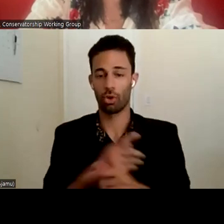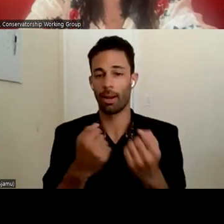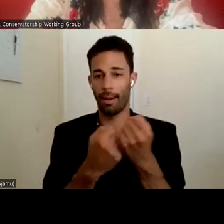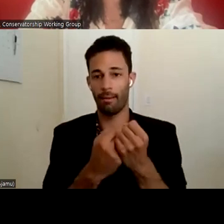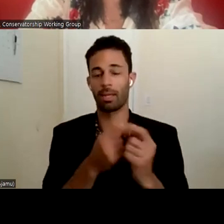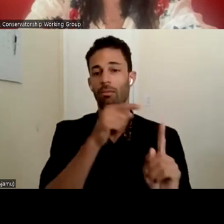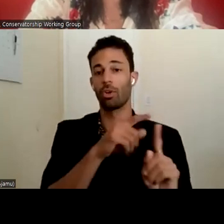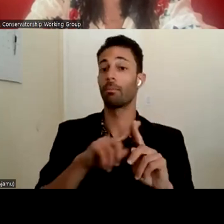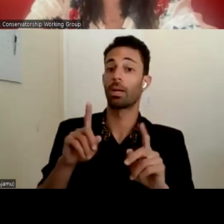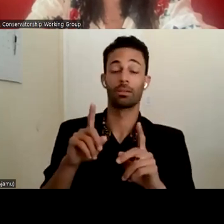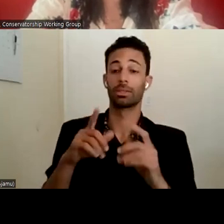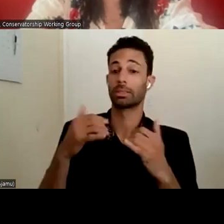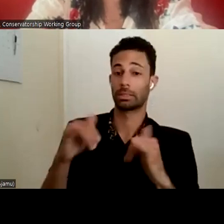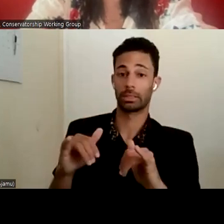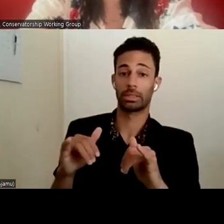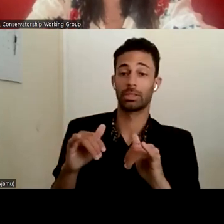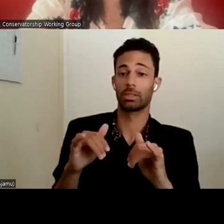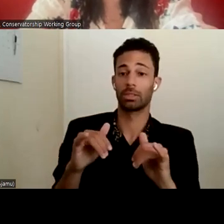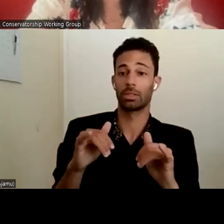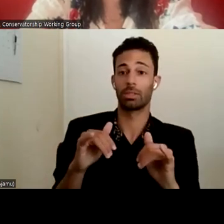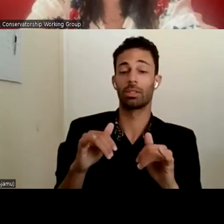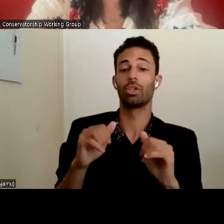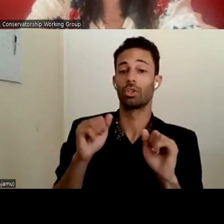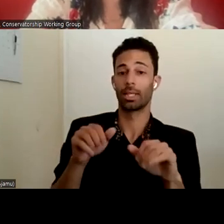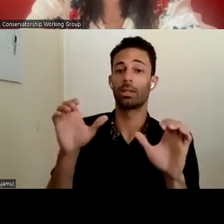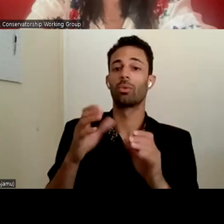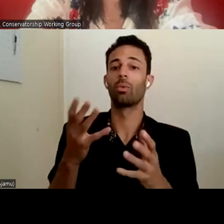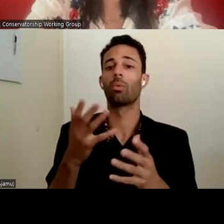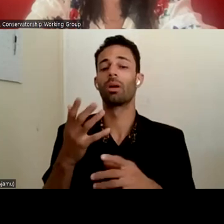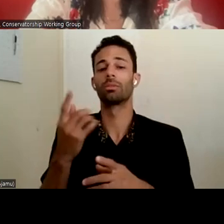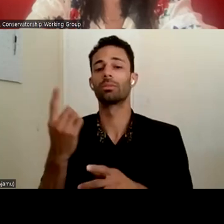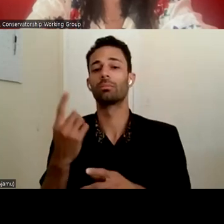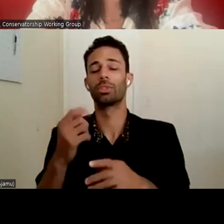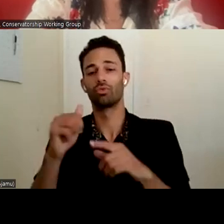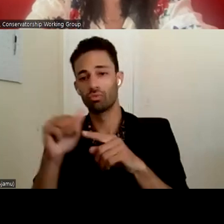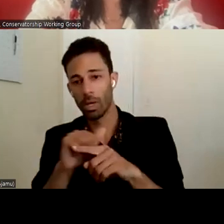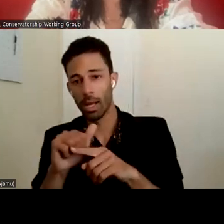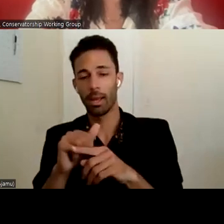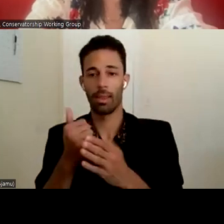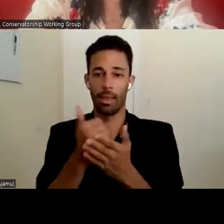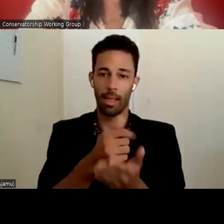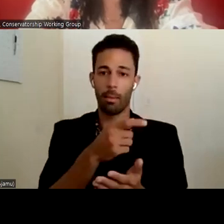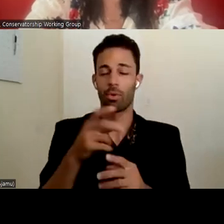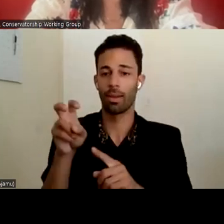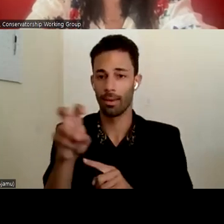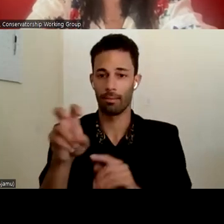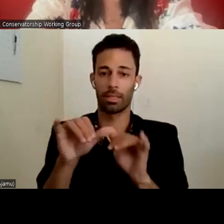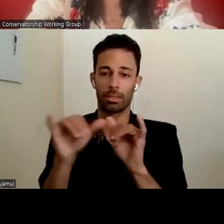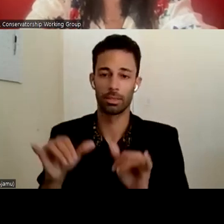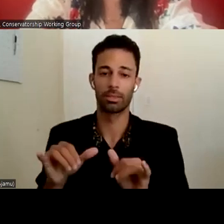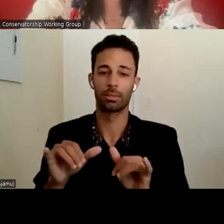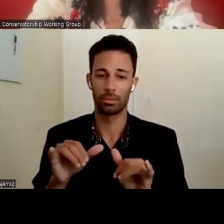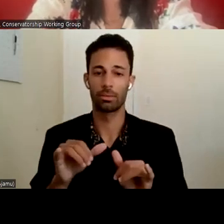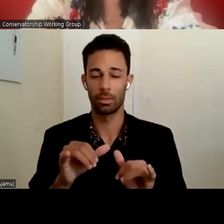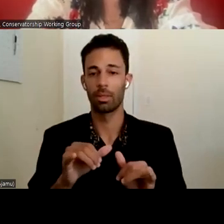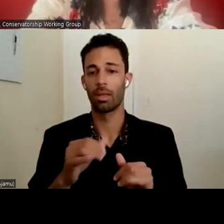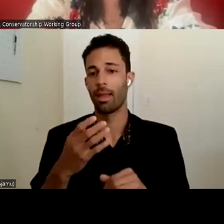she could deal with somebody who trained and able to, as you say, help her navigate the system. And it also took